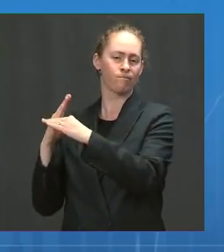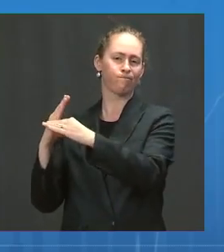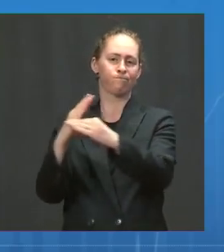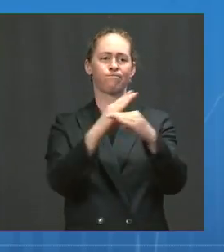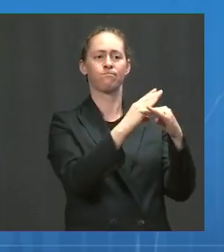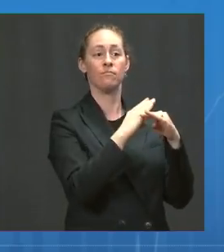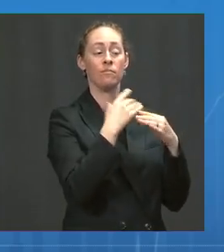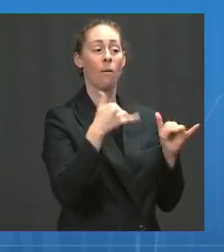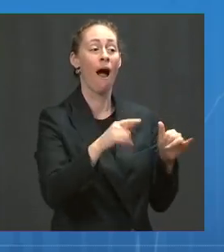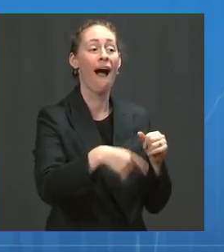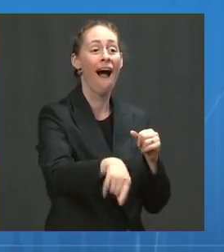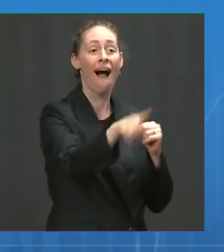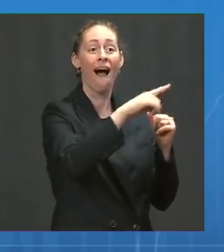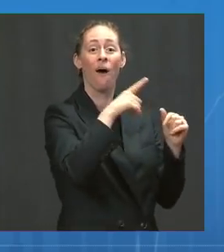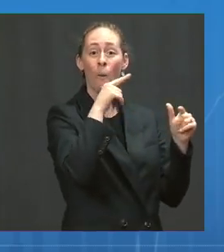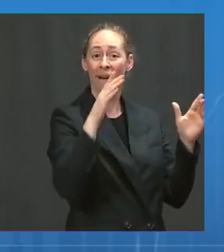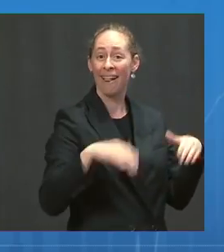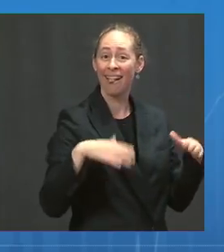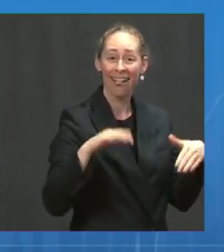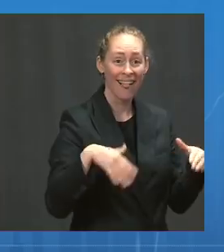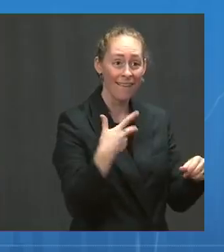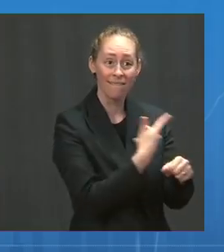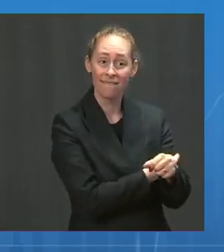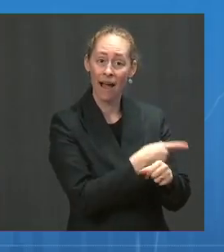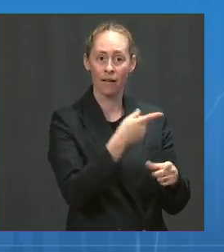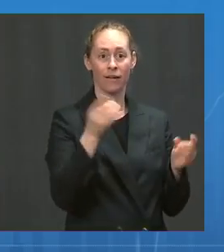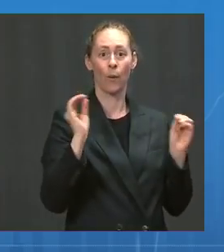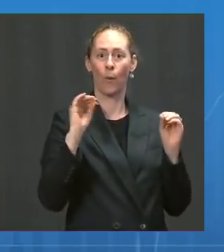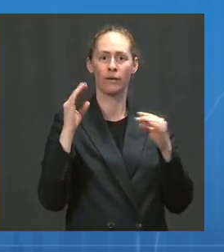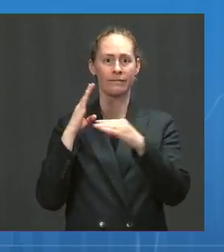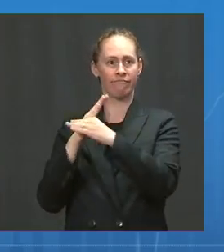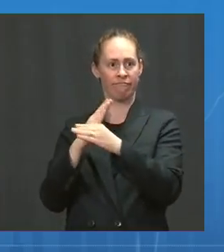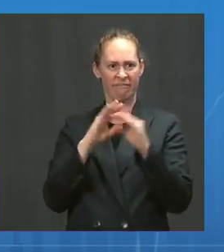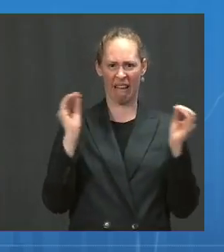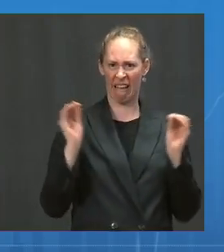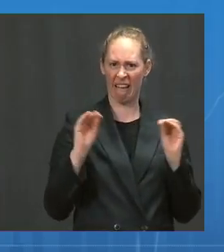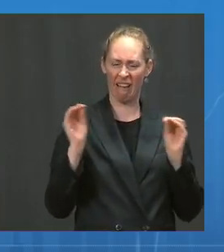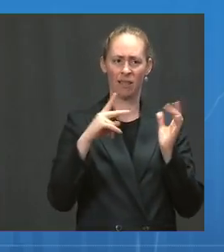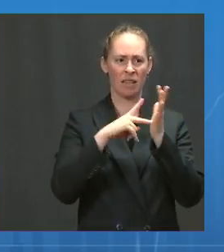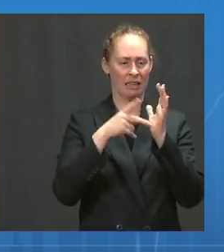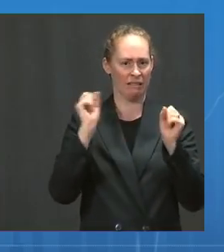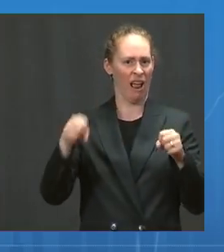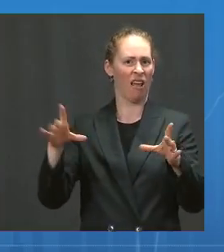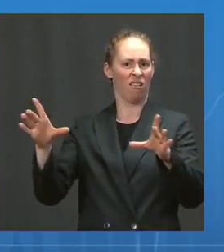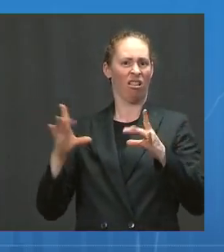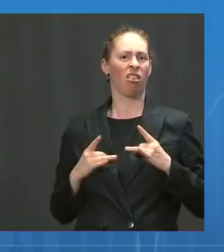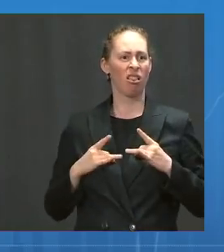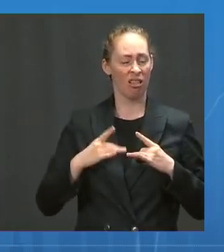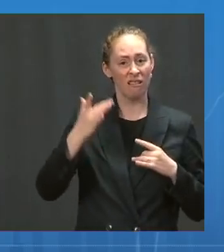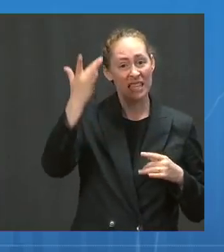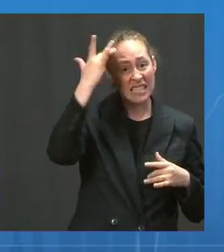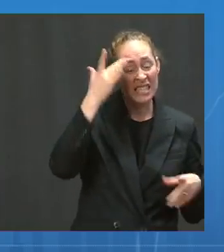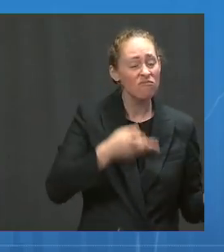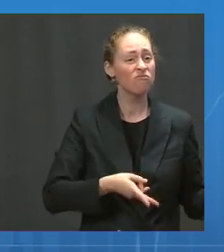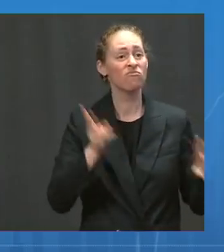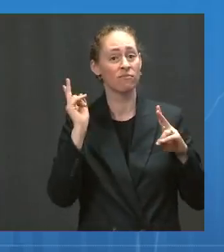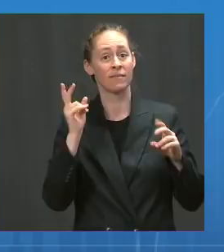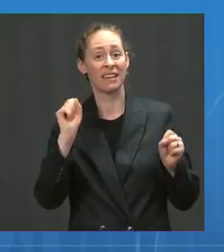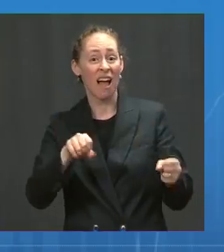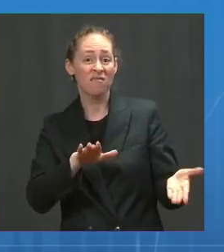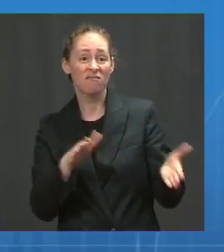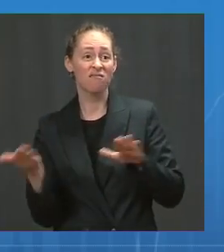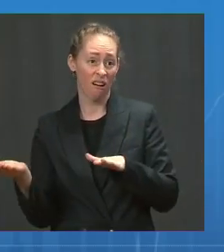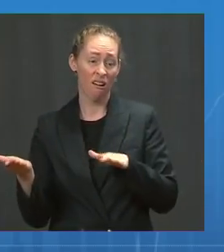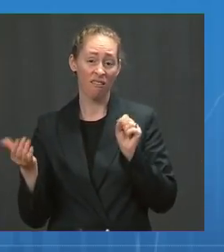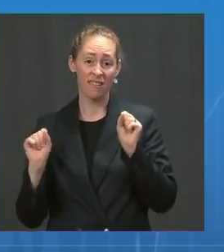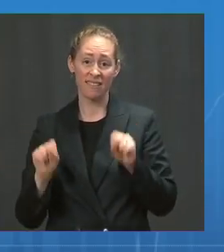unvaccinated Americans are not protected against serious illness, hospitalization, and death. And we're seeing